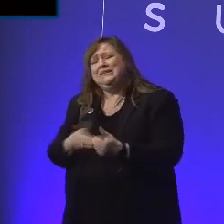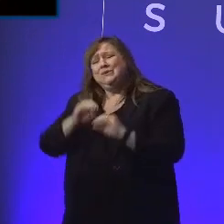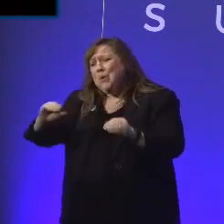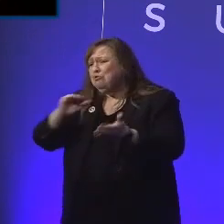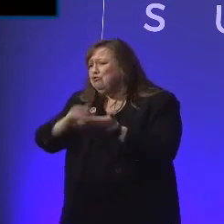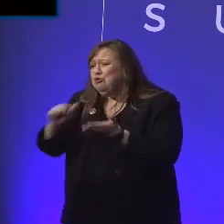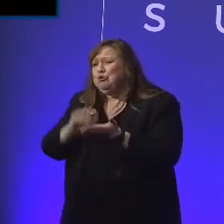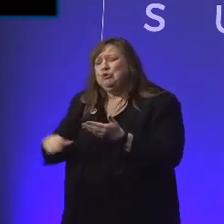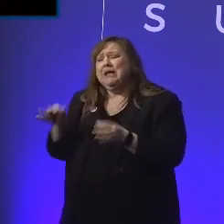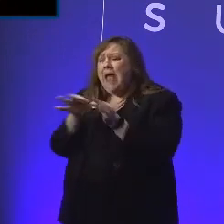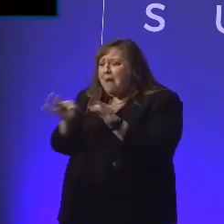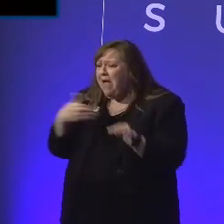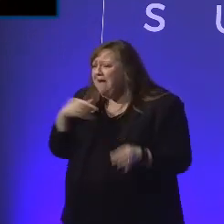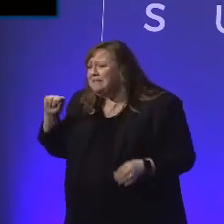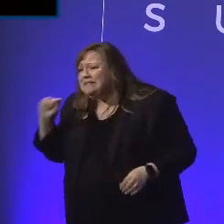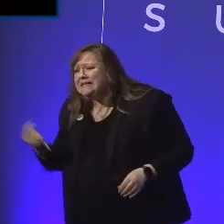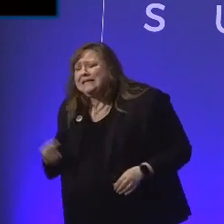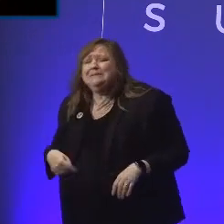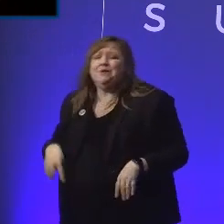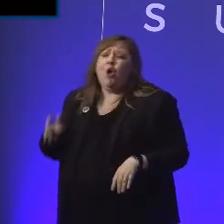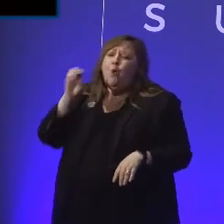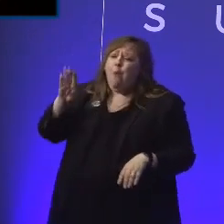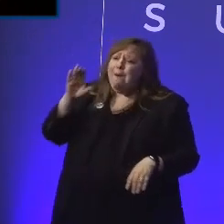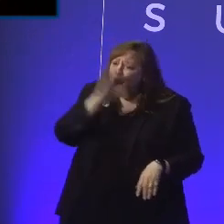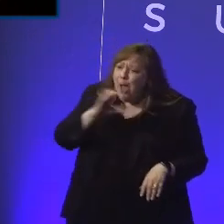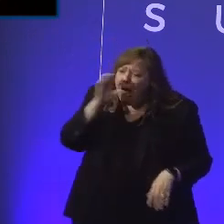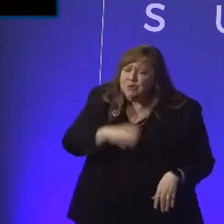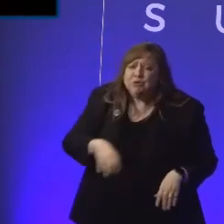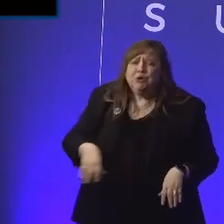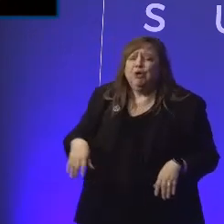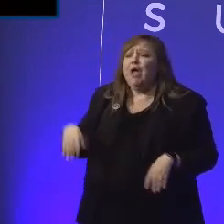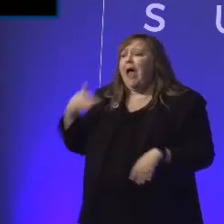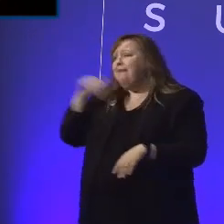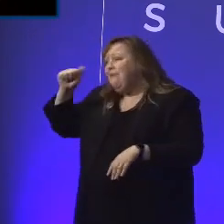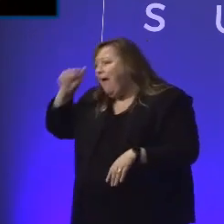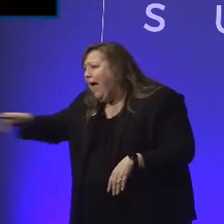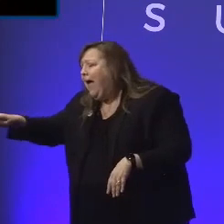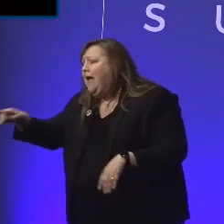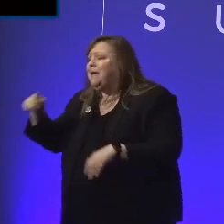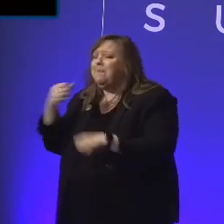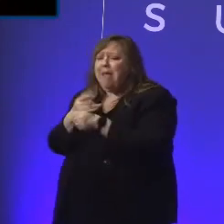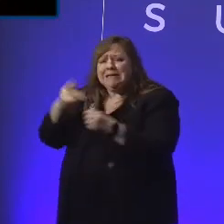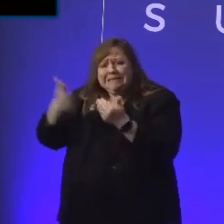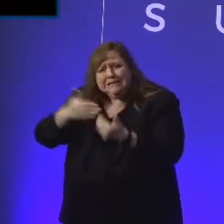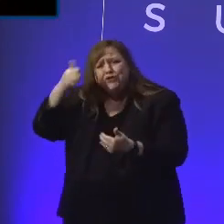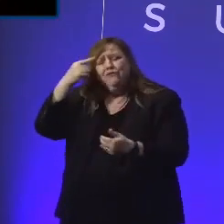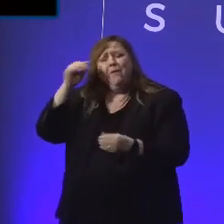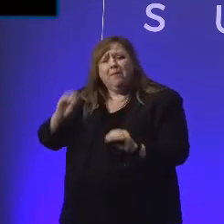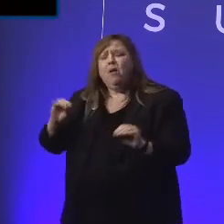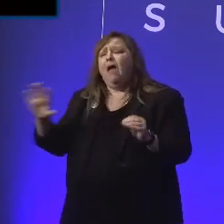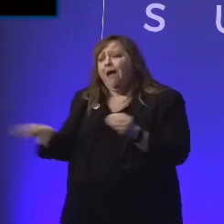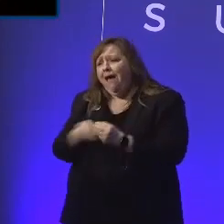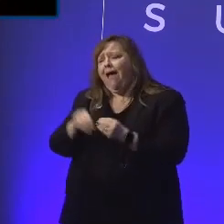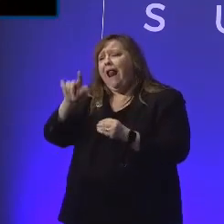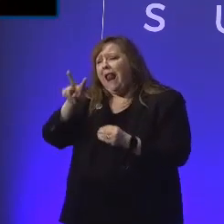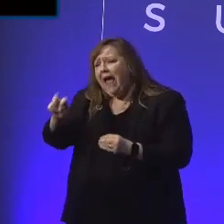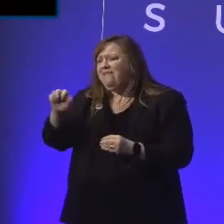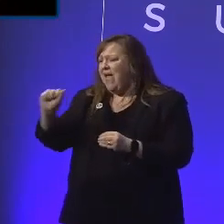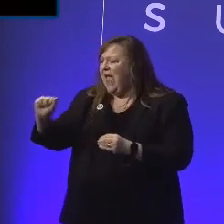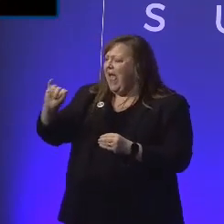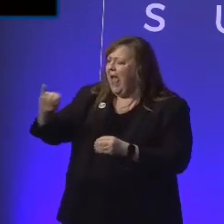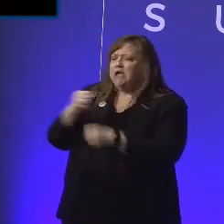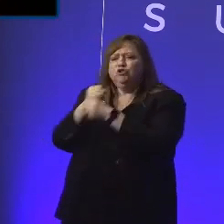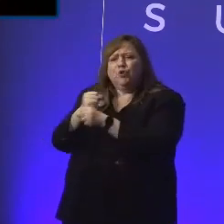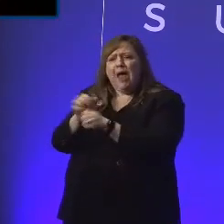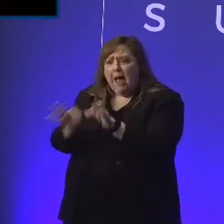in Teams. You can go through web browsers. There are standalone apps that make it easier for people to have live AI-generated